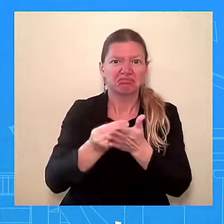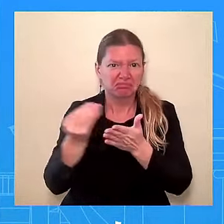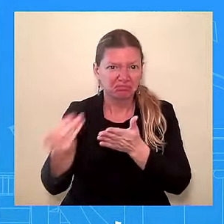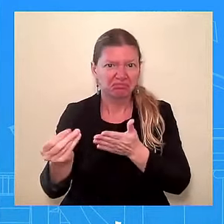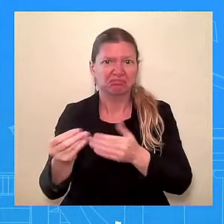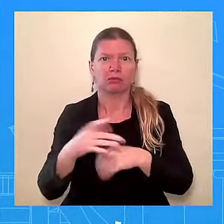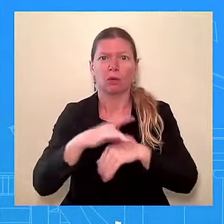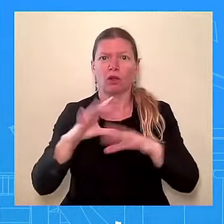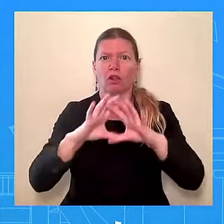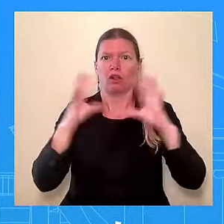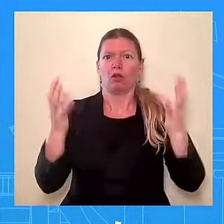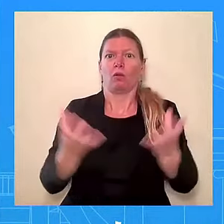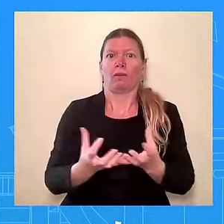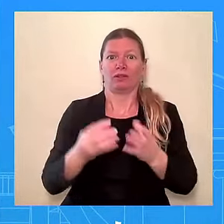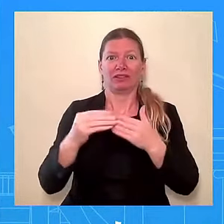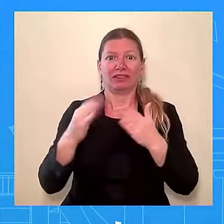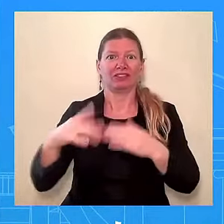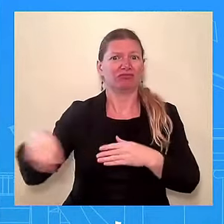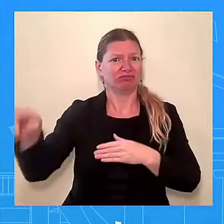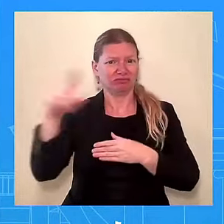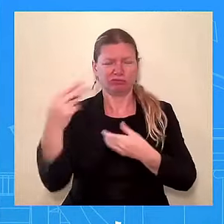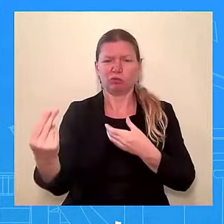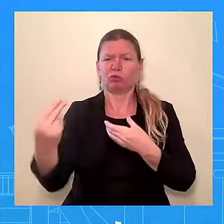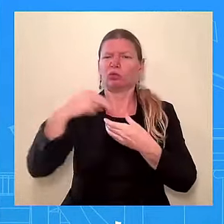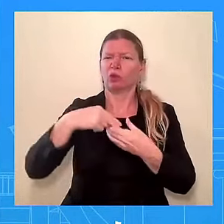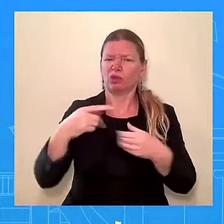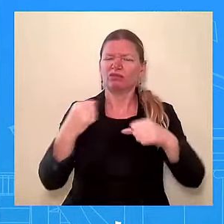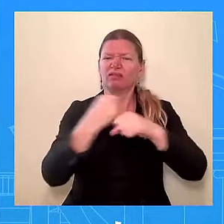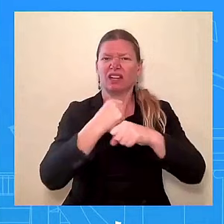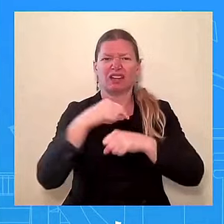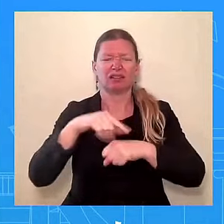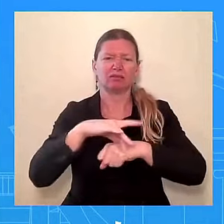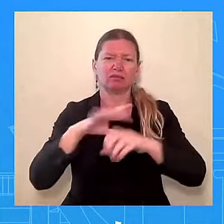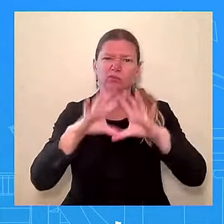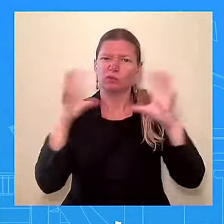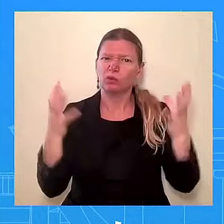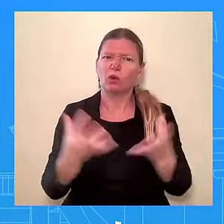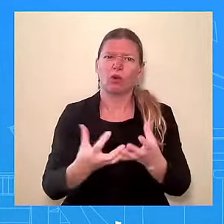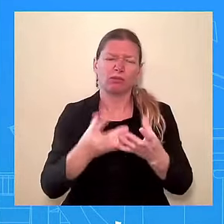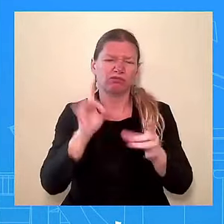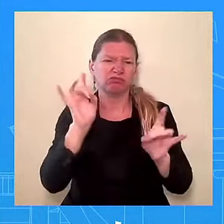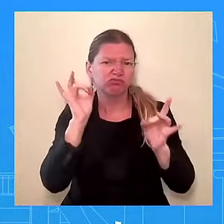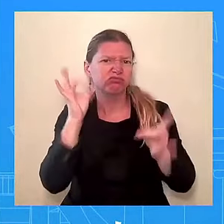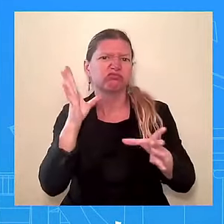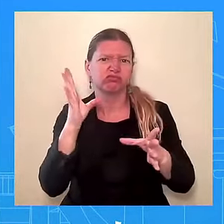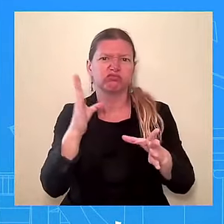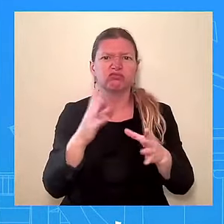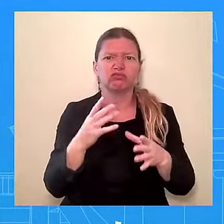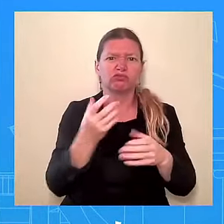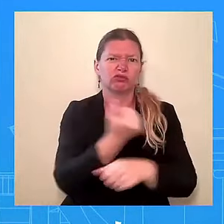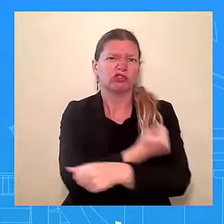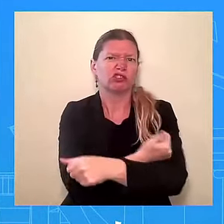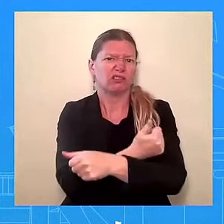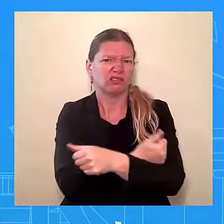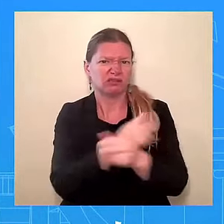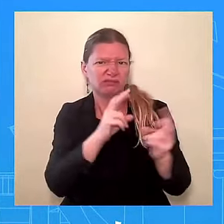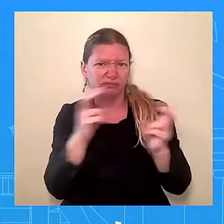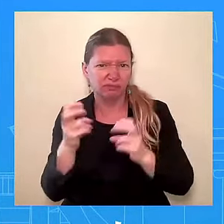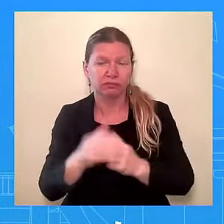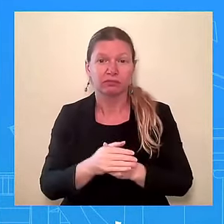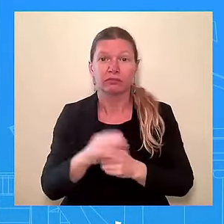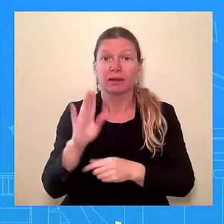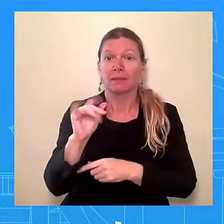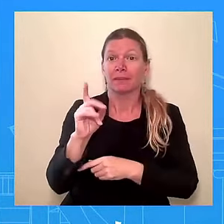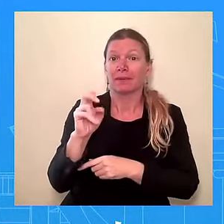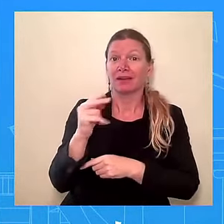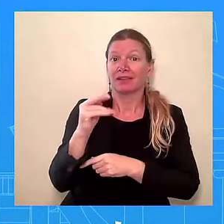the Biden-Harris administration is announcing two new initiatives to build on these ongoing efforts, including a new national security memorandum